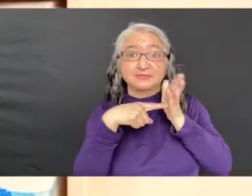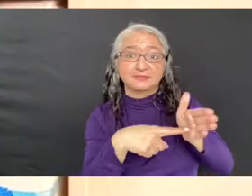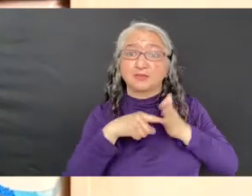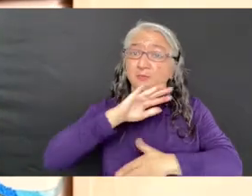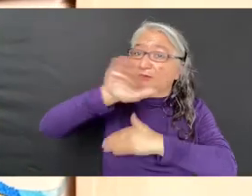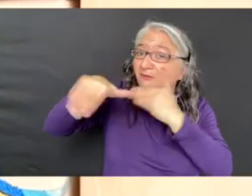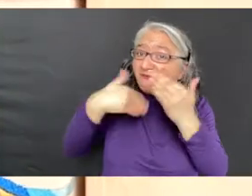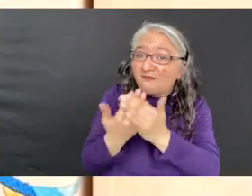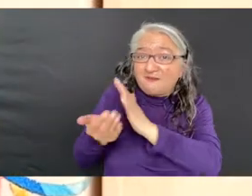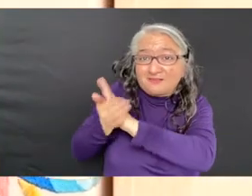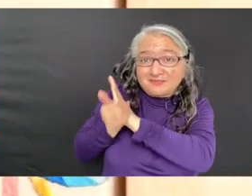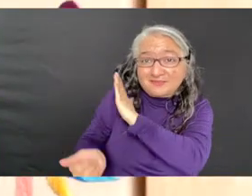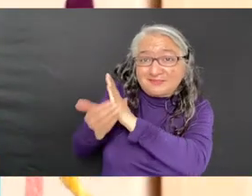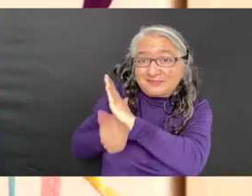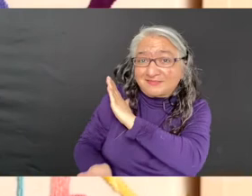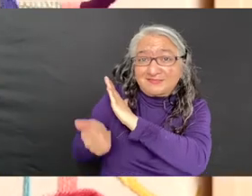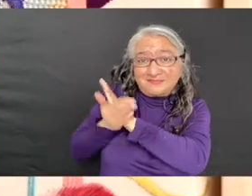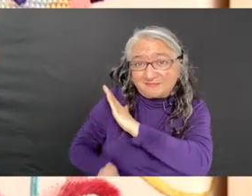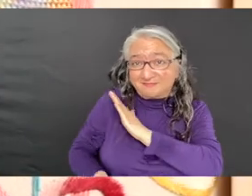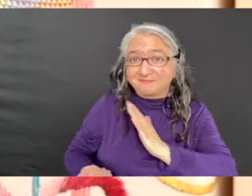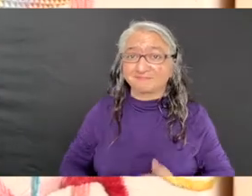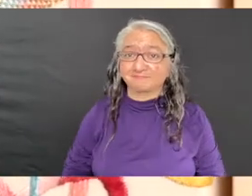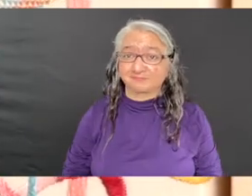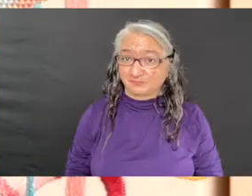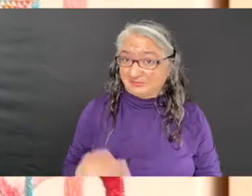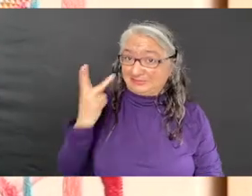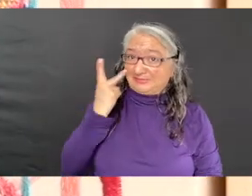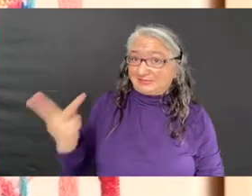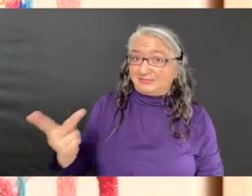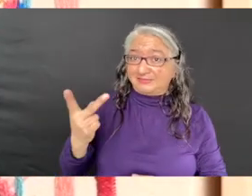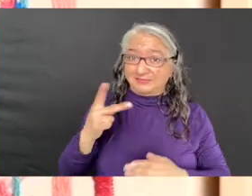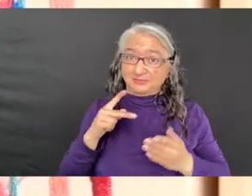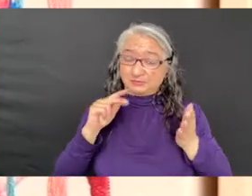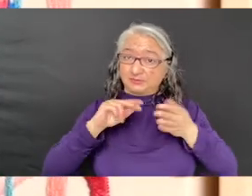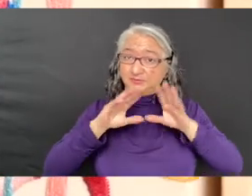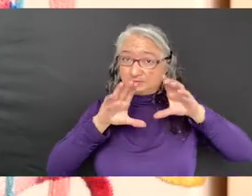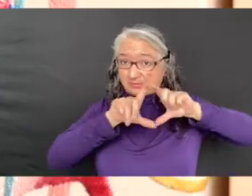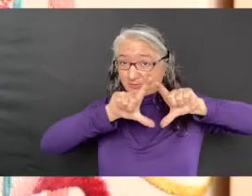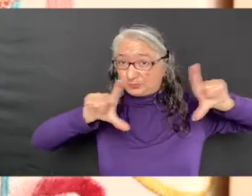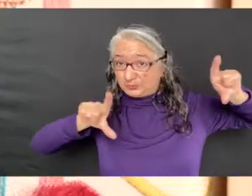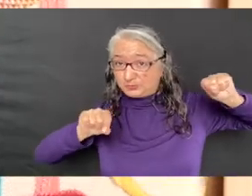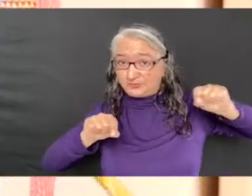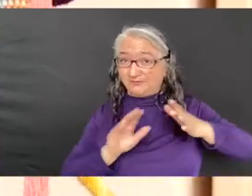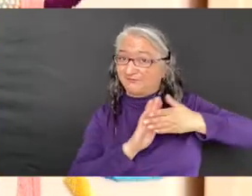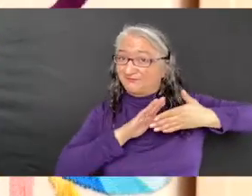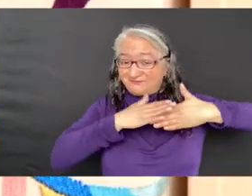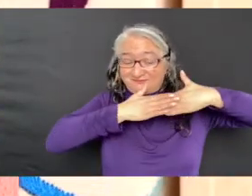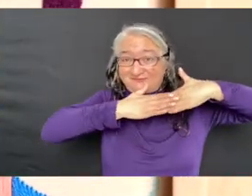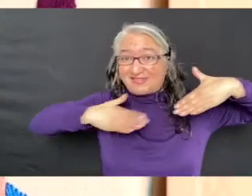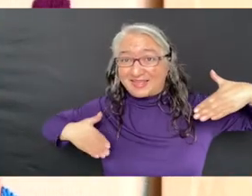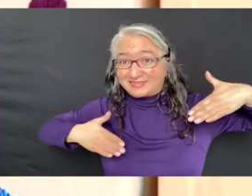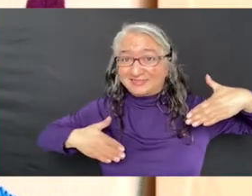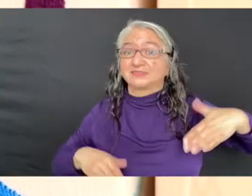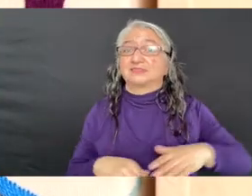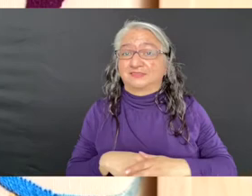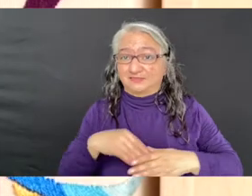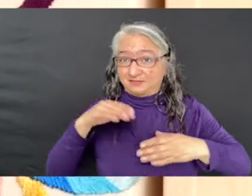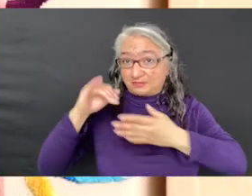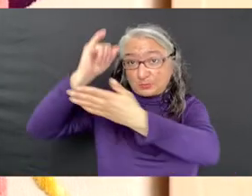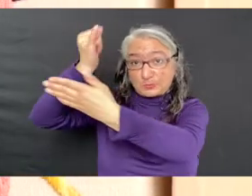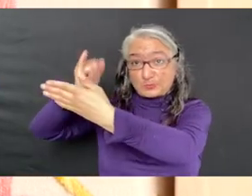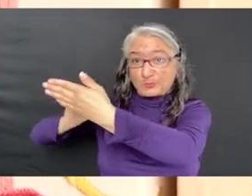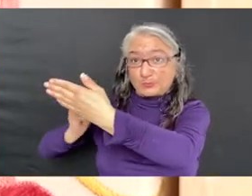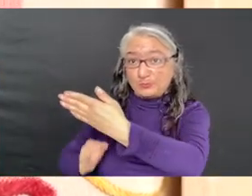uses. We can see that he is employing thread to show flat areas of color, and he's also using thread to